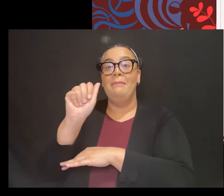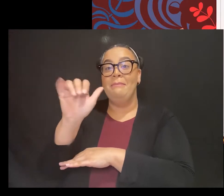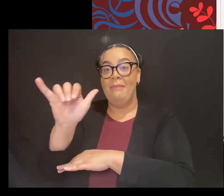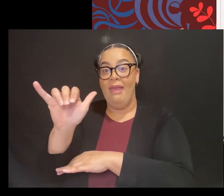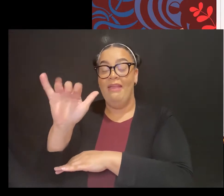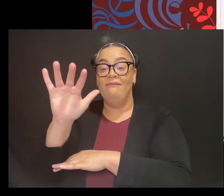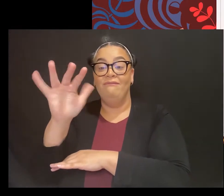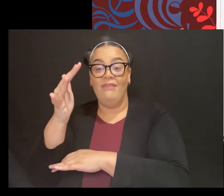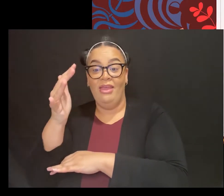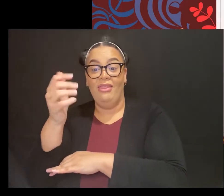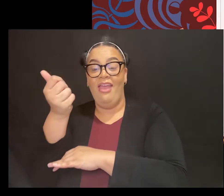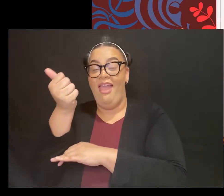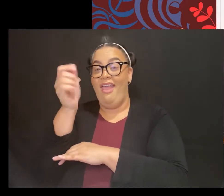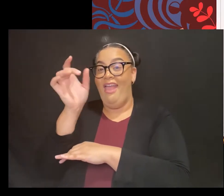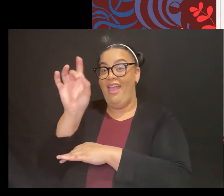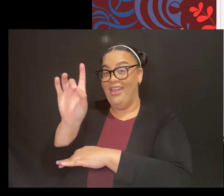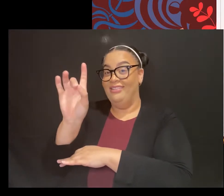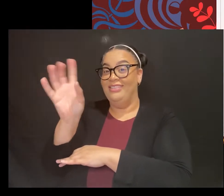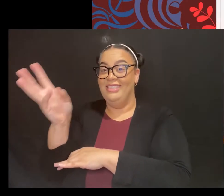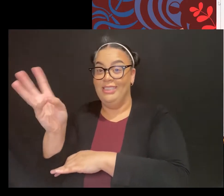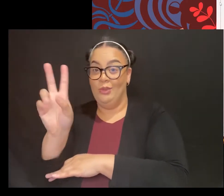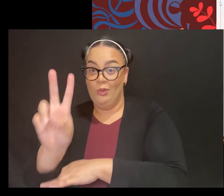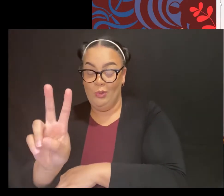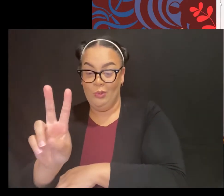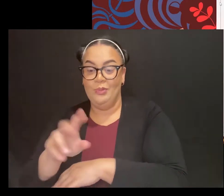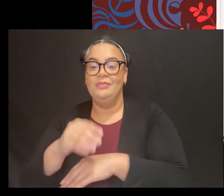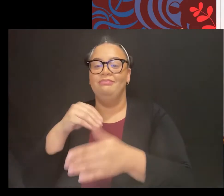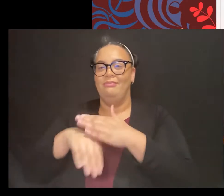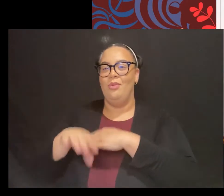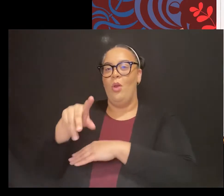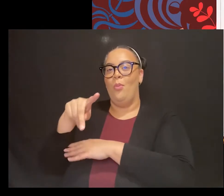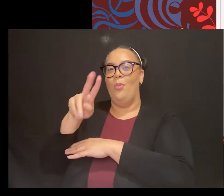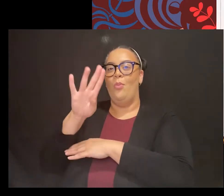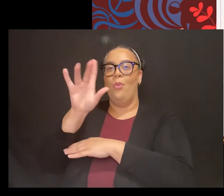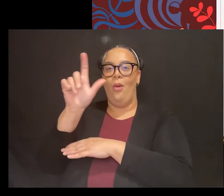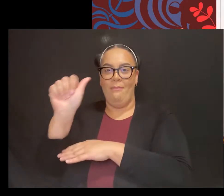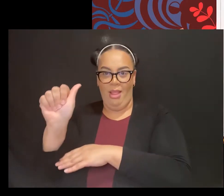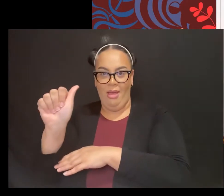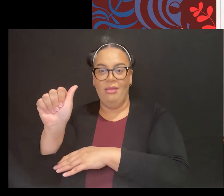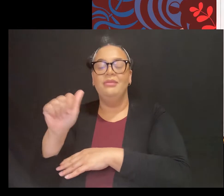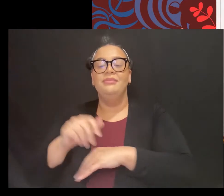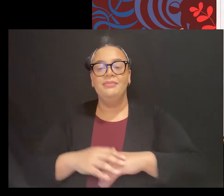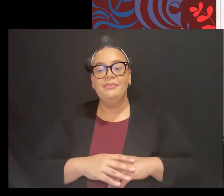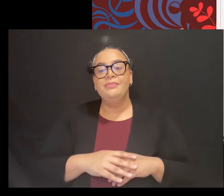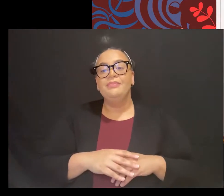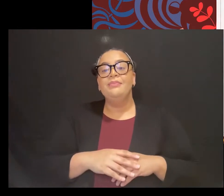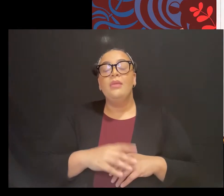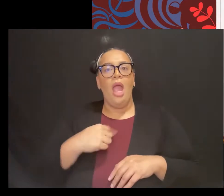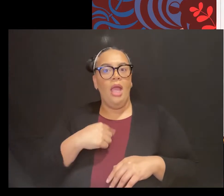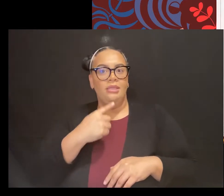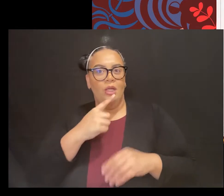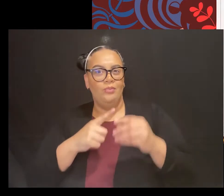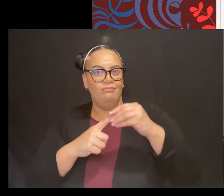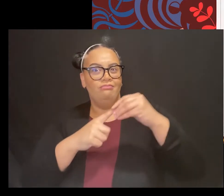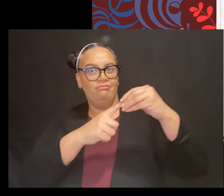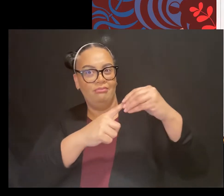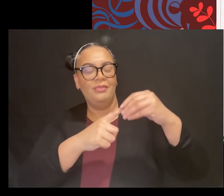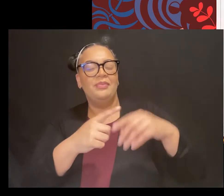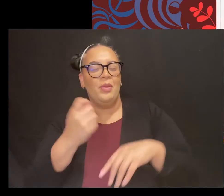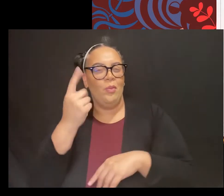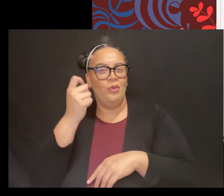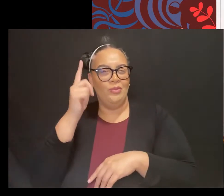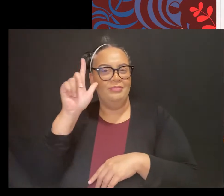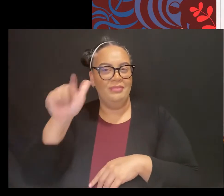and you'll understand why a little bit later. But it was a very inspirational event to the people of Mexico.